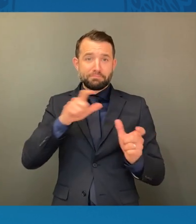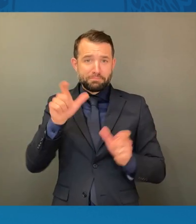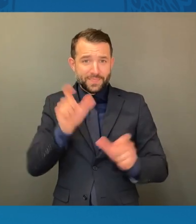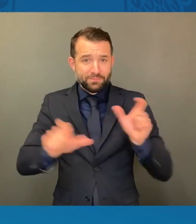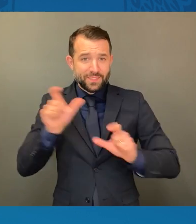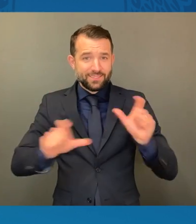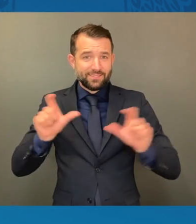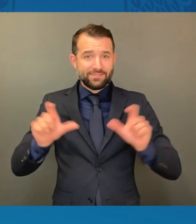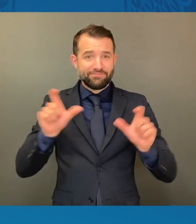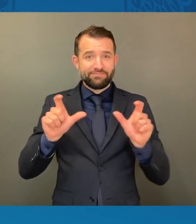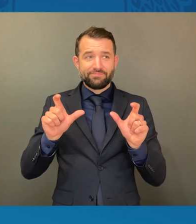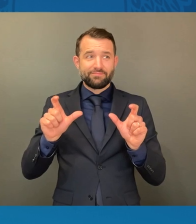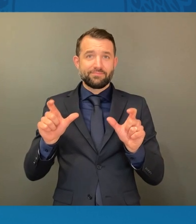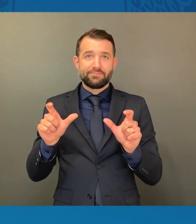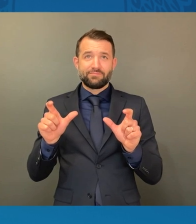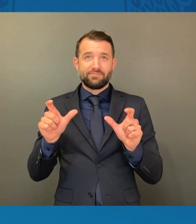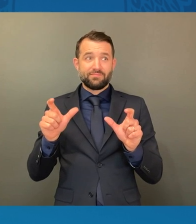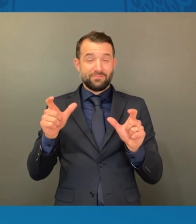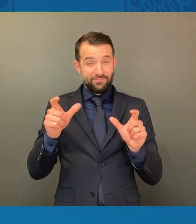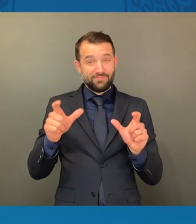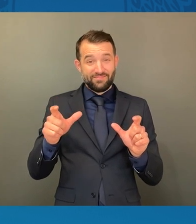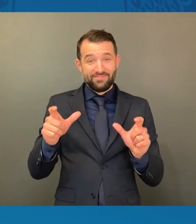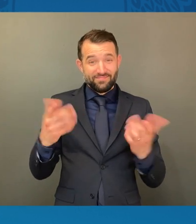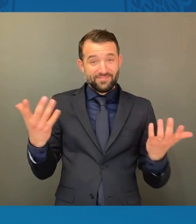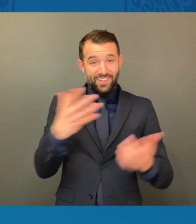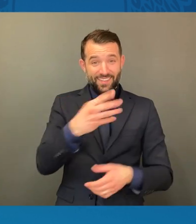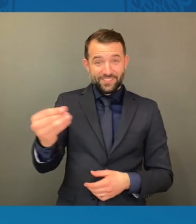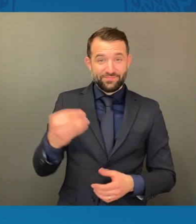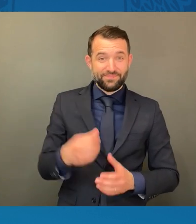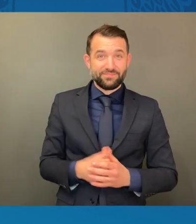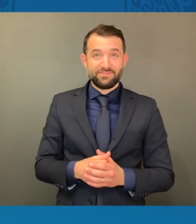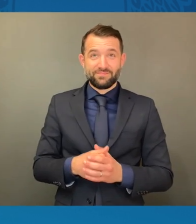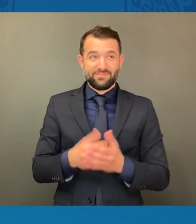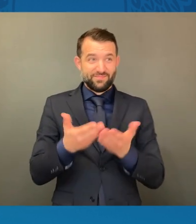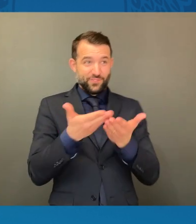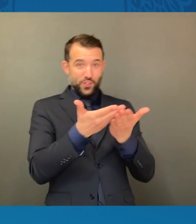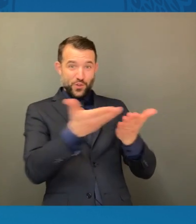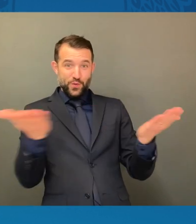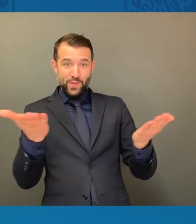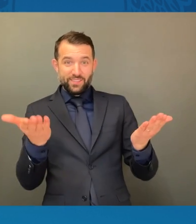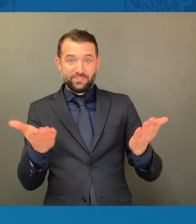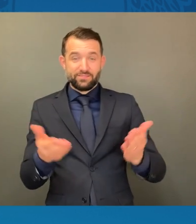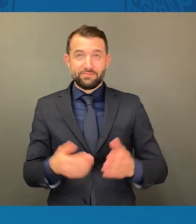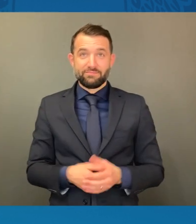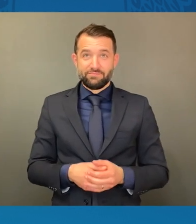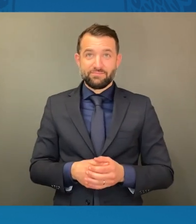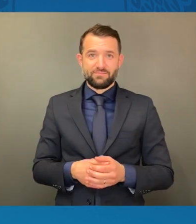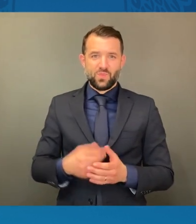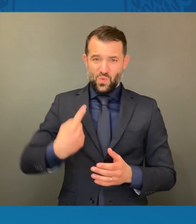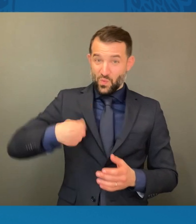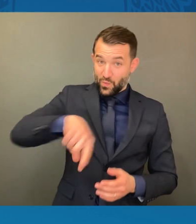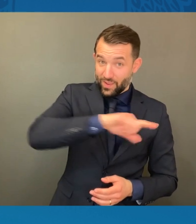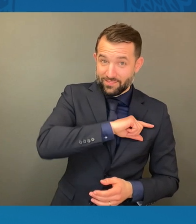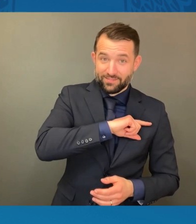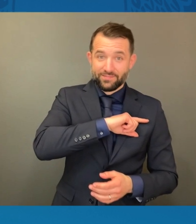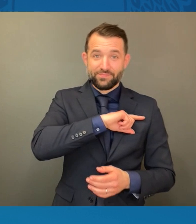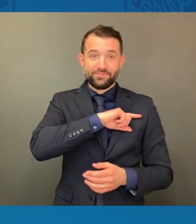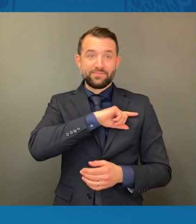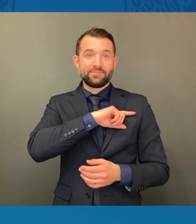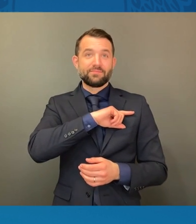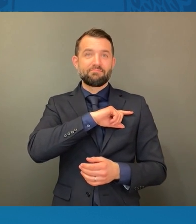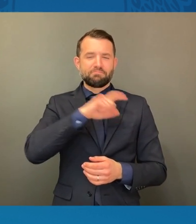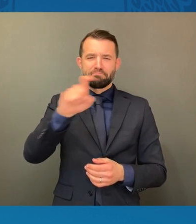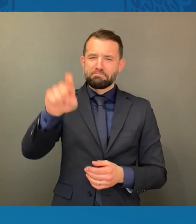And ultimately, you are the ones, we are the ones who must protect